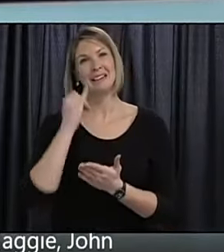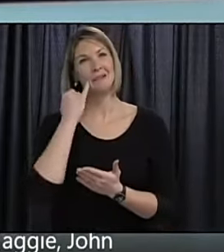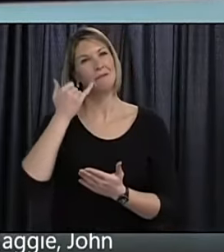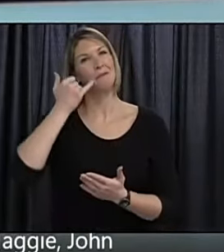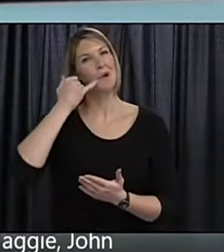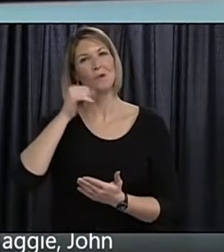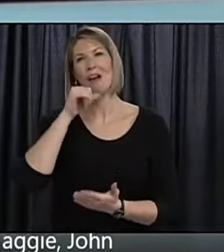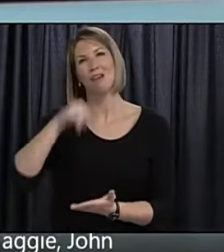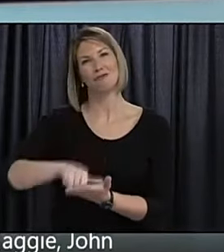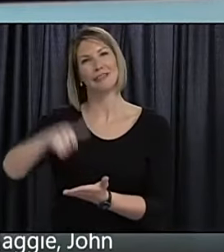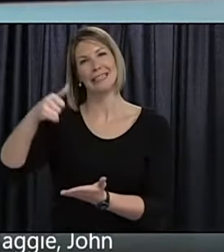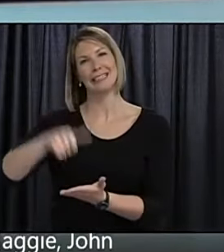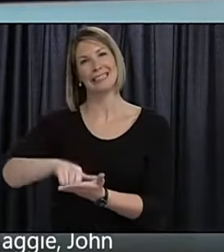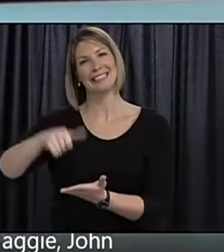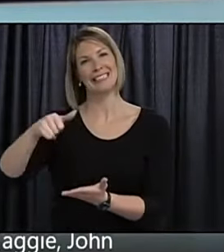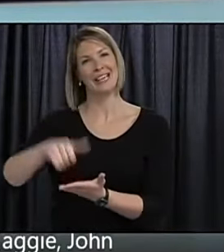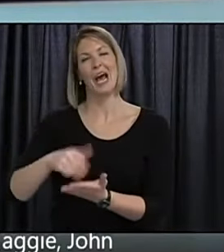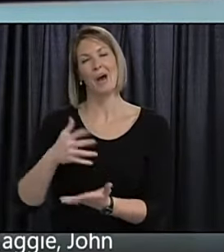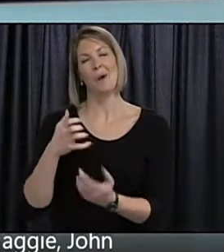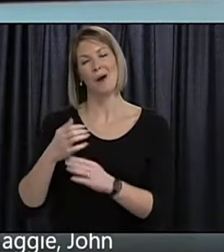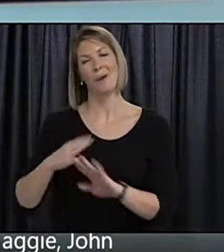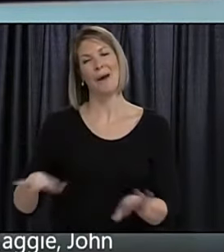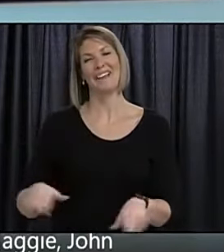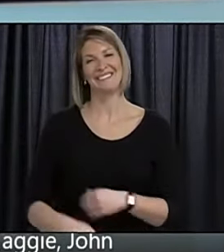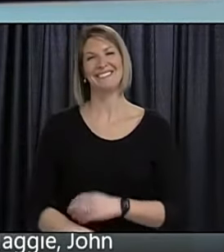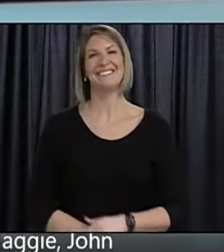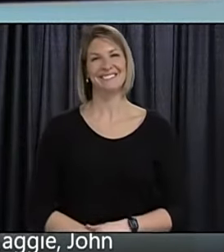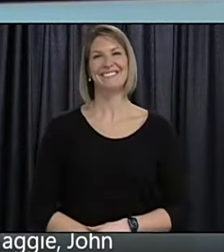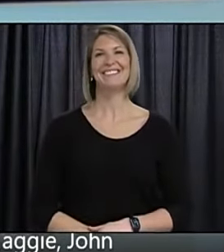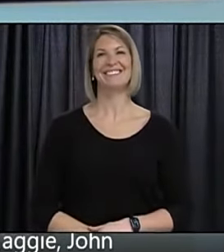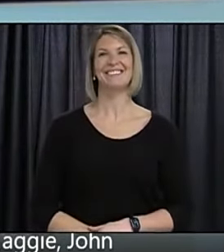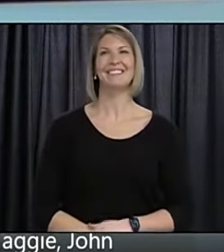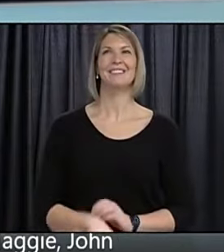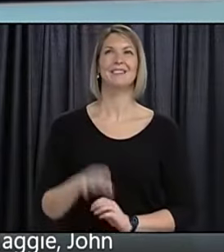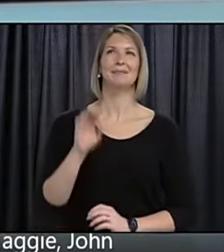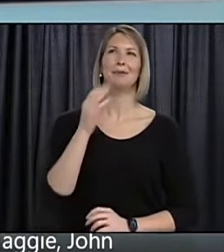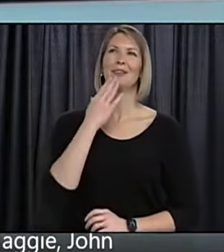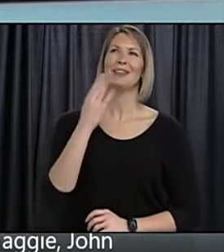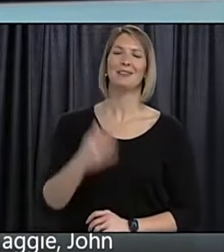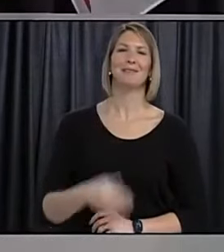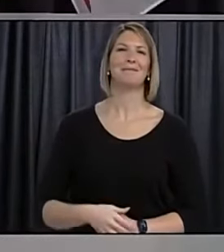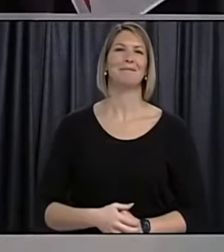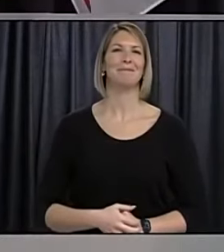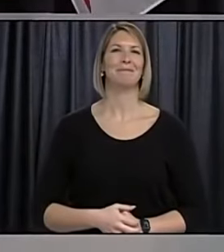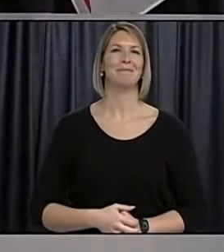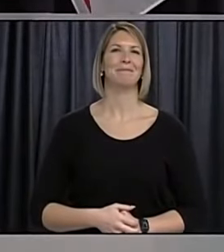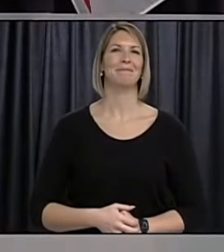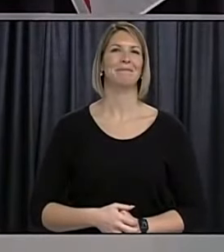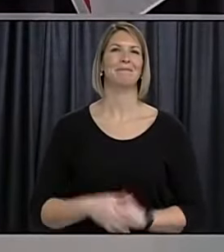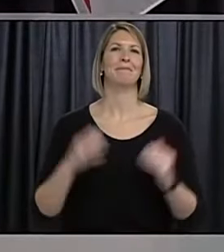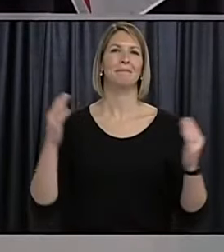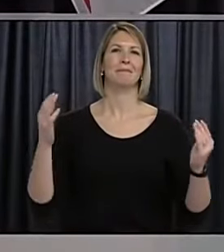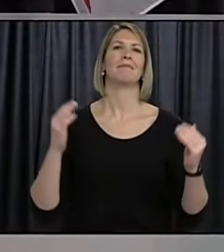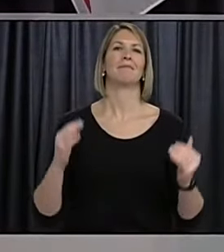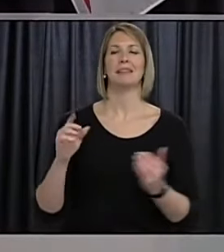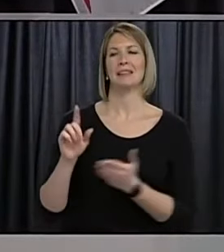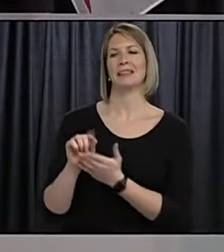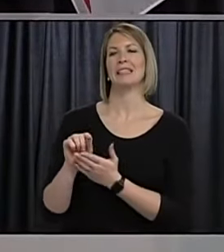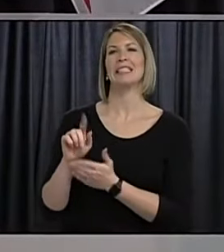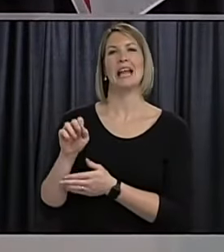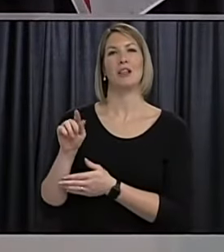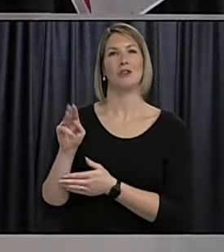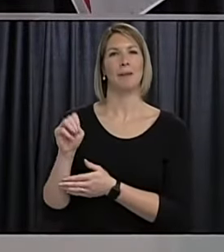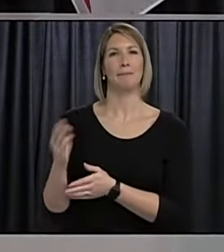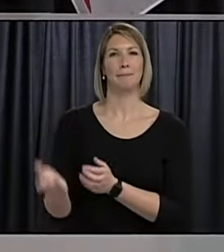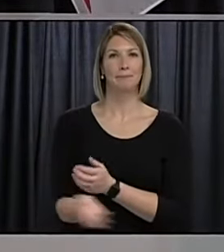thank you peter jackson with the telegram